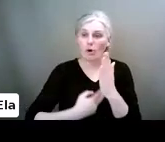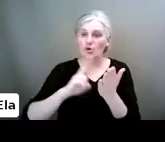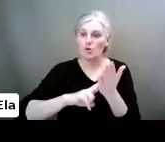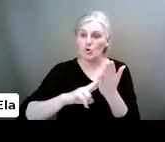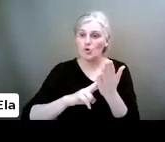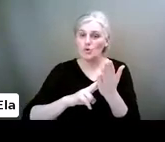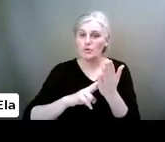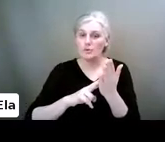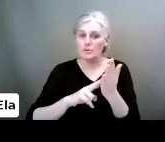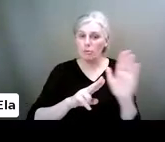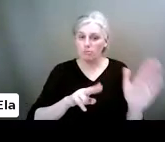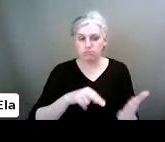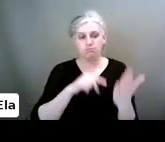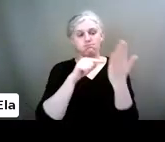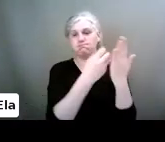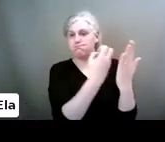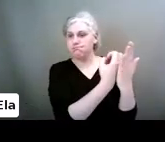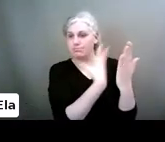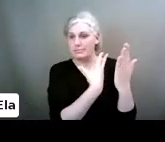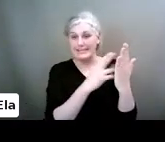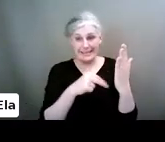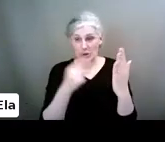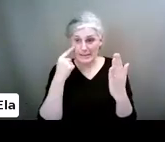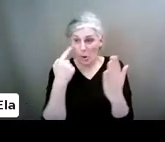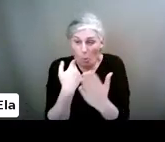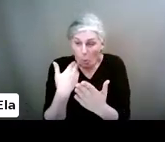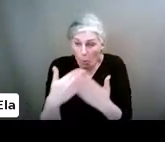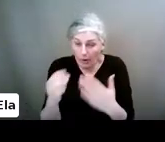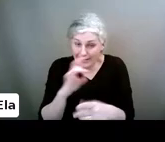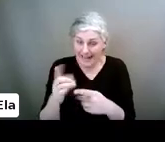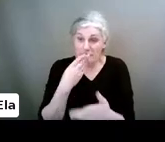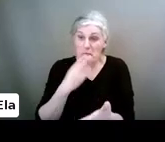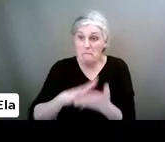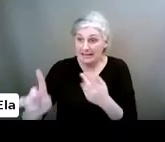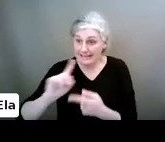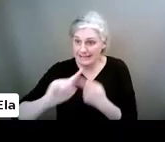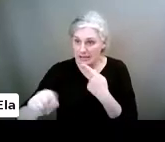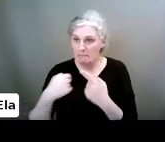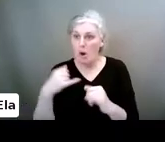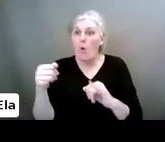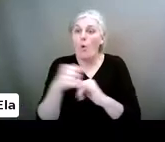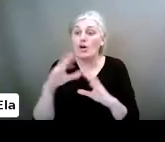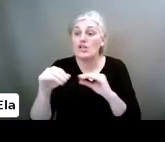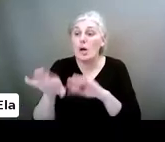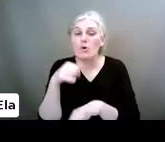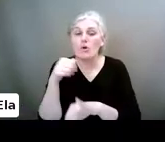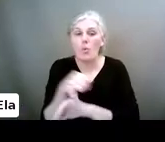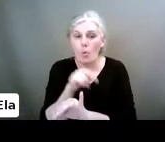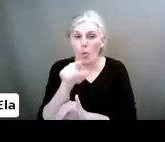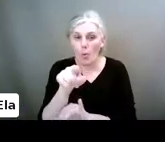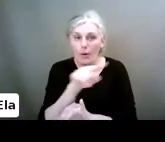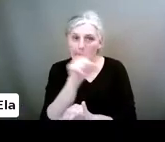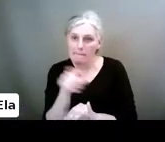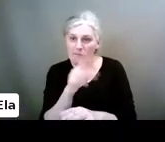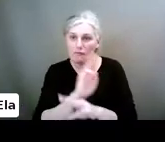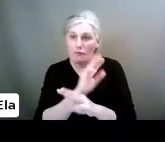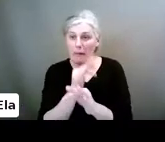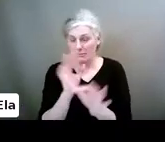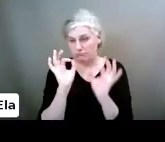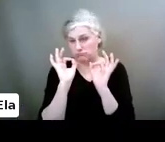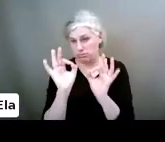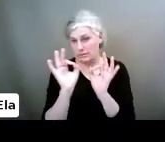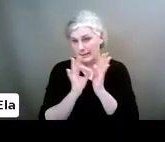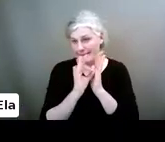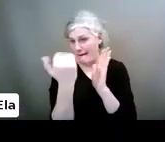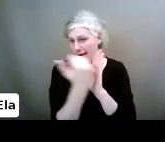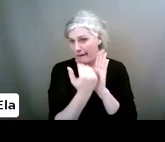You can't see the content of what they're saying, but who they're talking to. Now in here, learn more in the quick start guide for parents. This is a fantastic guide.